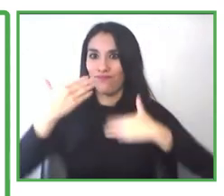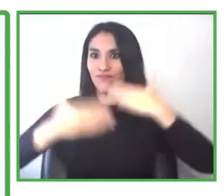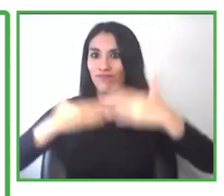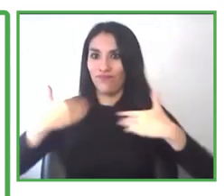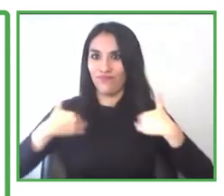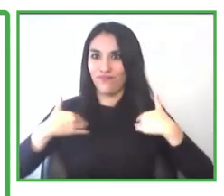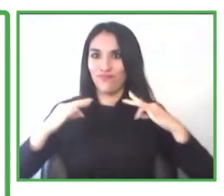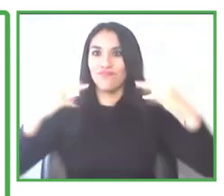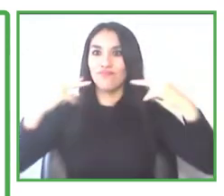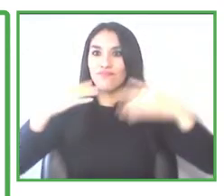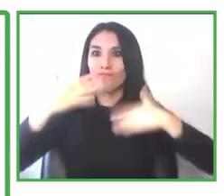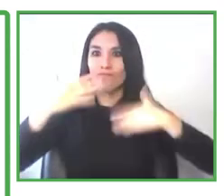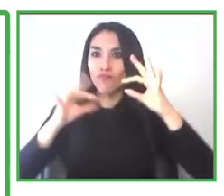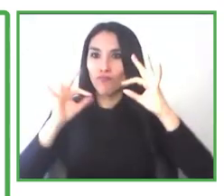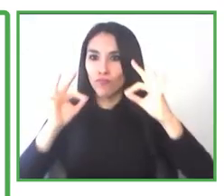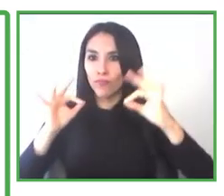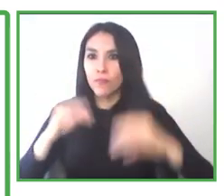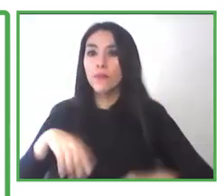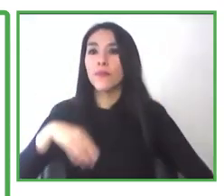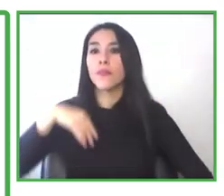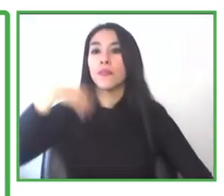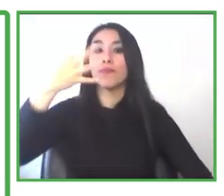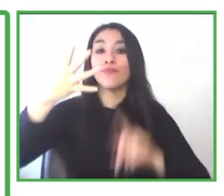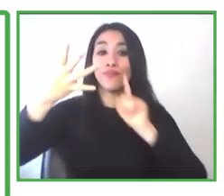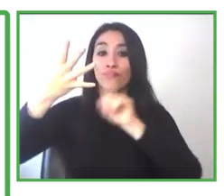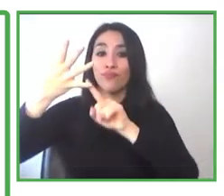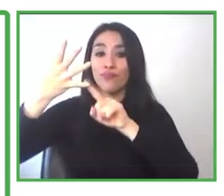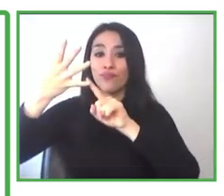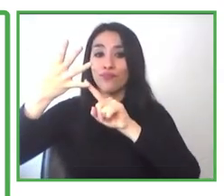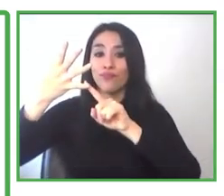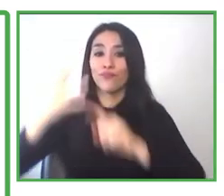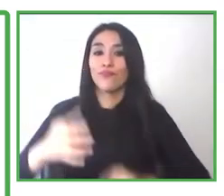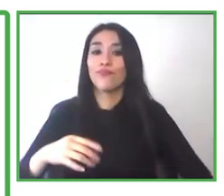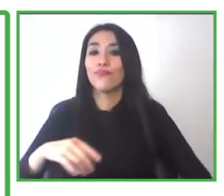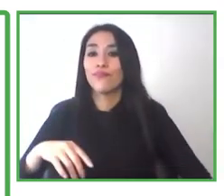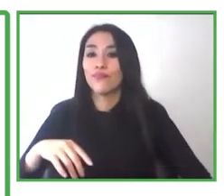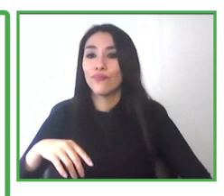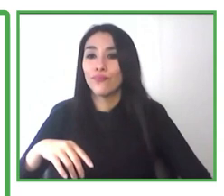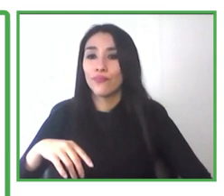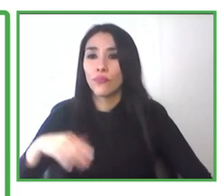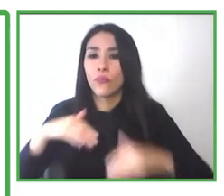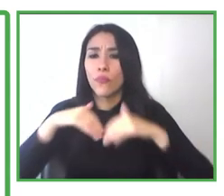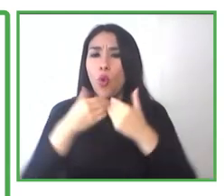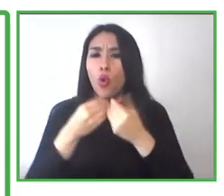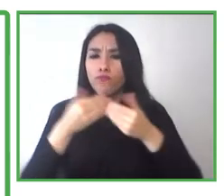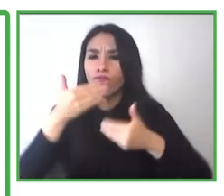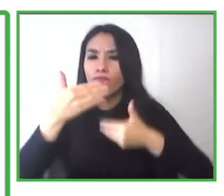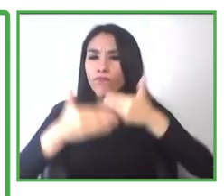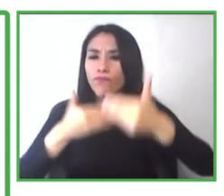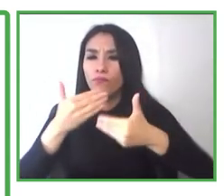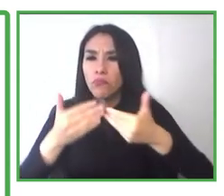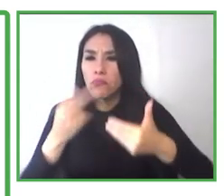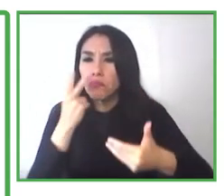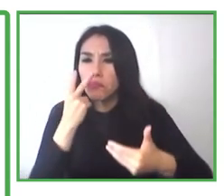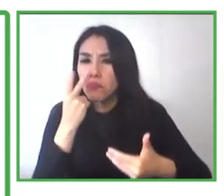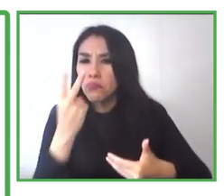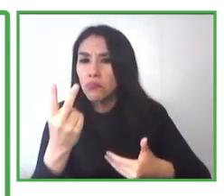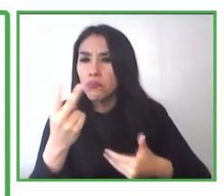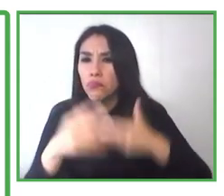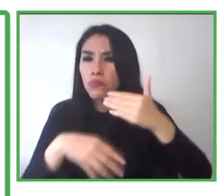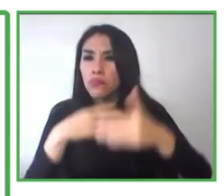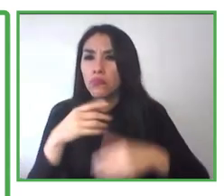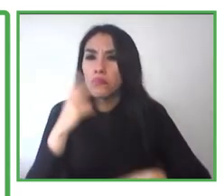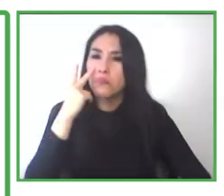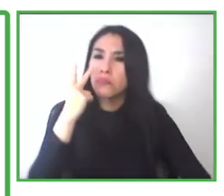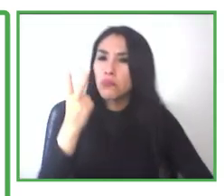the person, the way we do not stop there, then we have a program of accompaniment where we make an